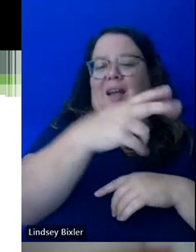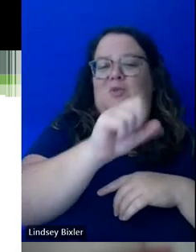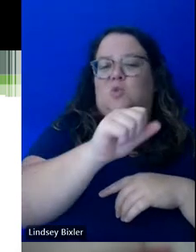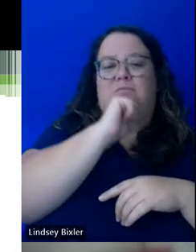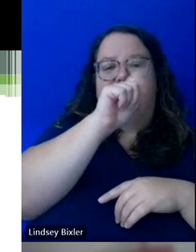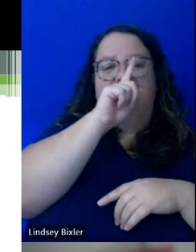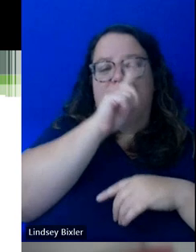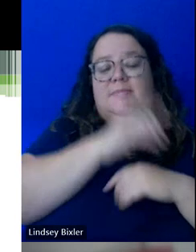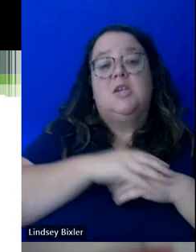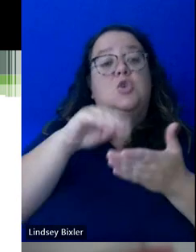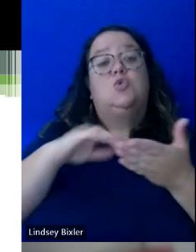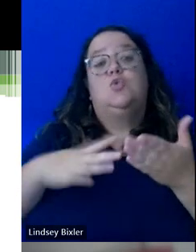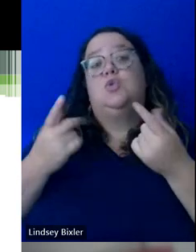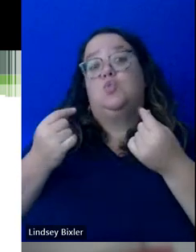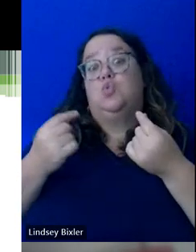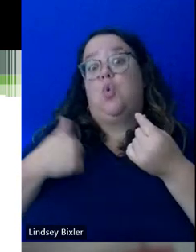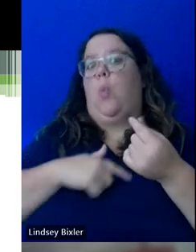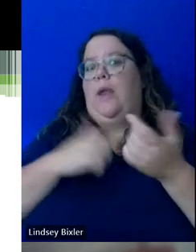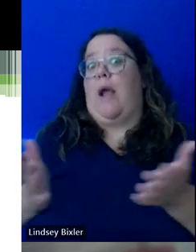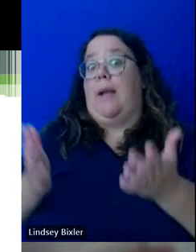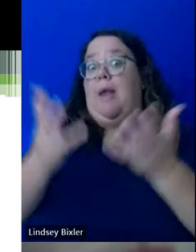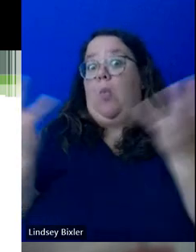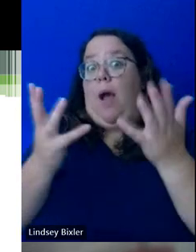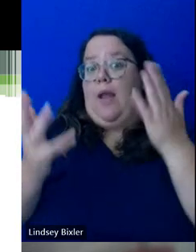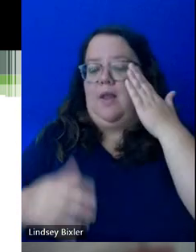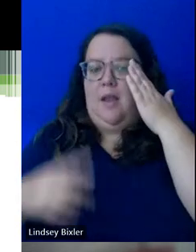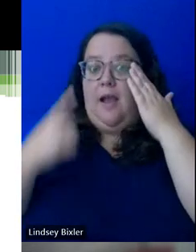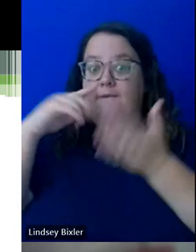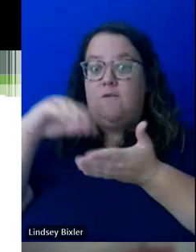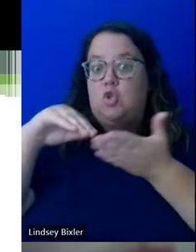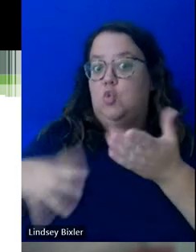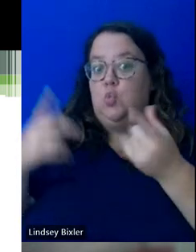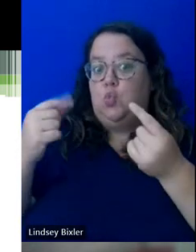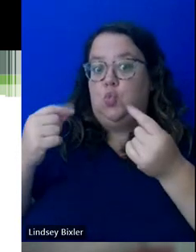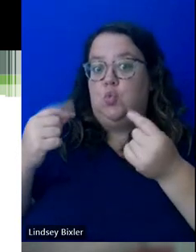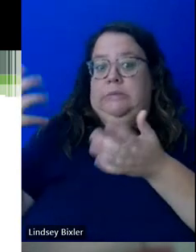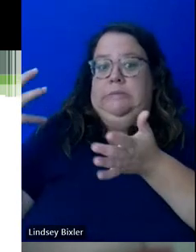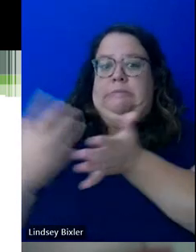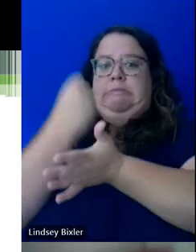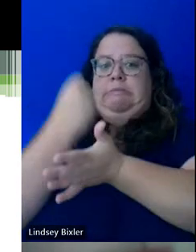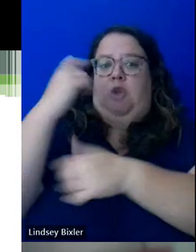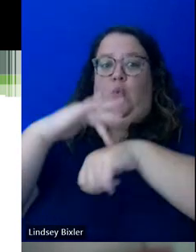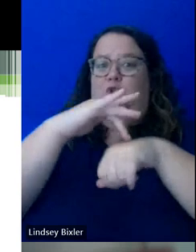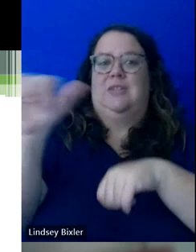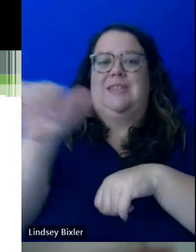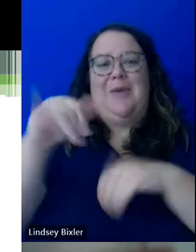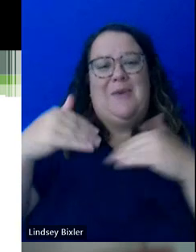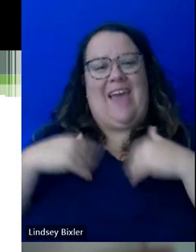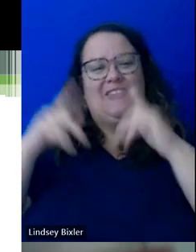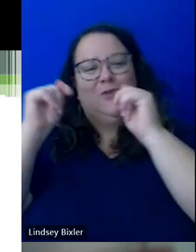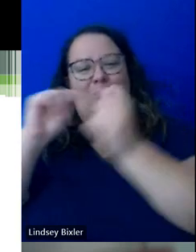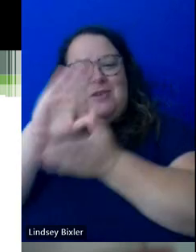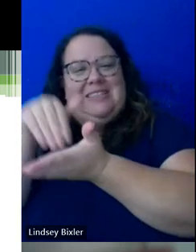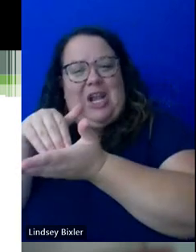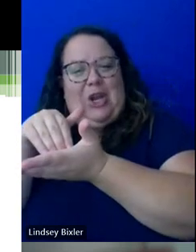have to do, and this is what we recommend, you know, for students to do is to take advantage of resources like the tutoring center. So the